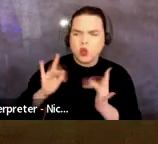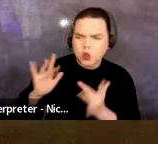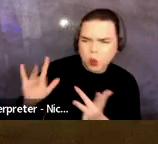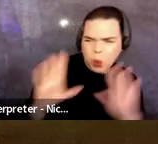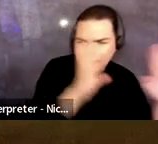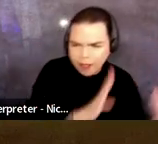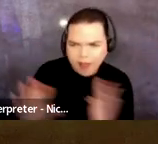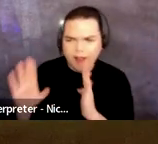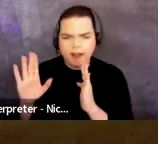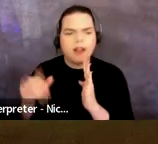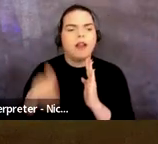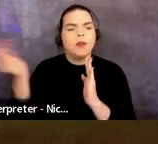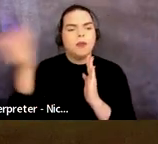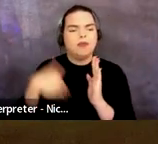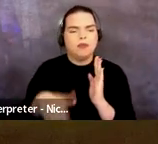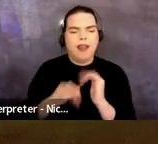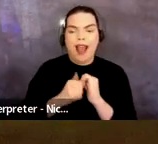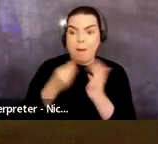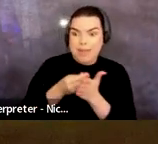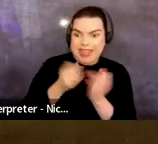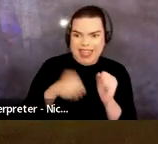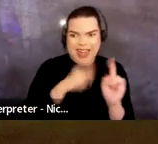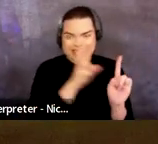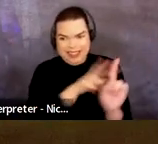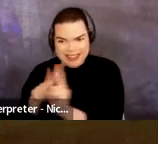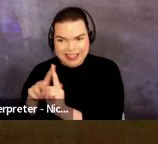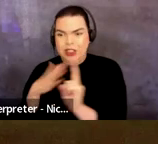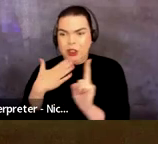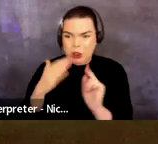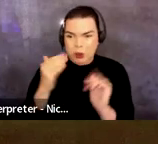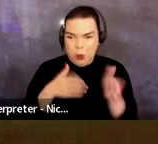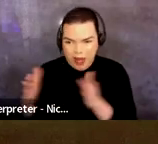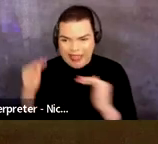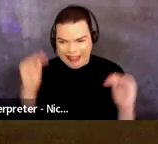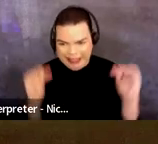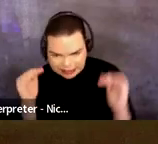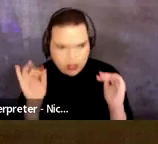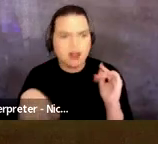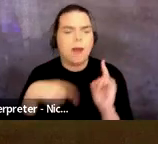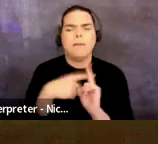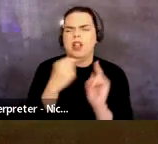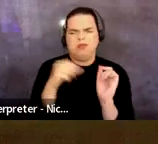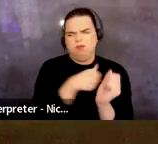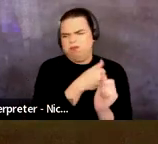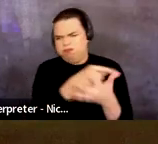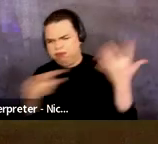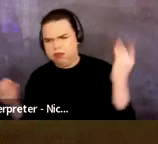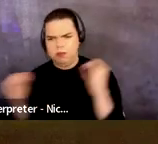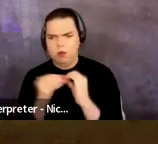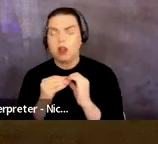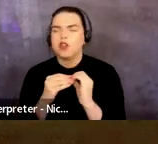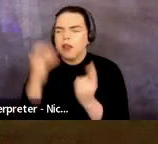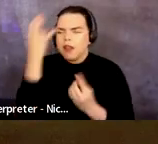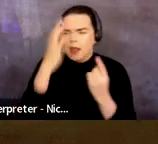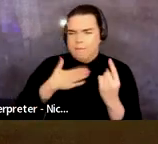much more. So I think a question to ask yourself is what are the gaps in my application and how can organizations